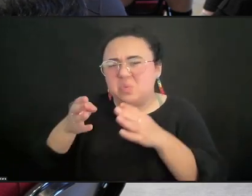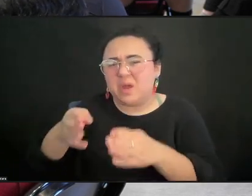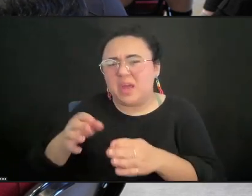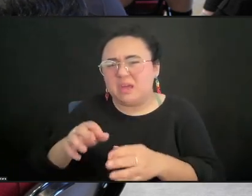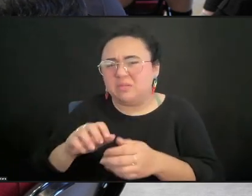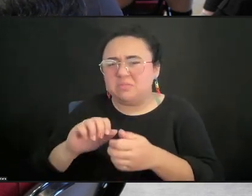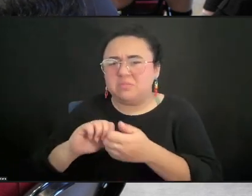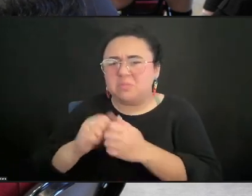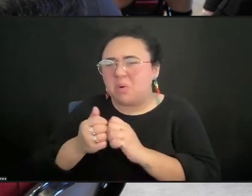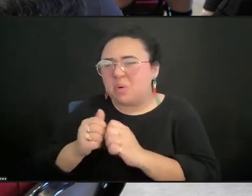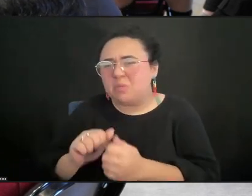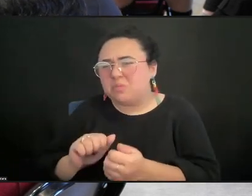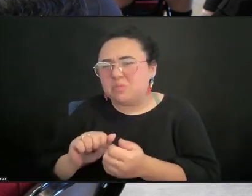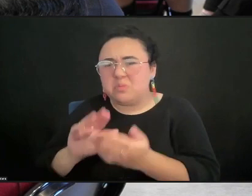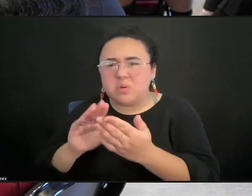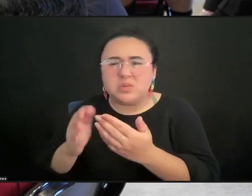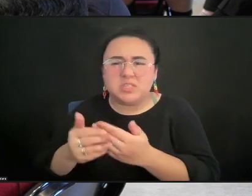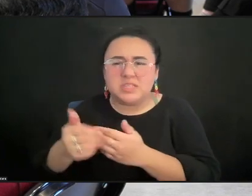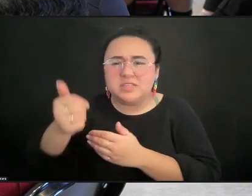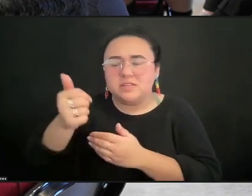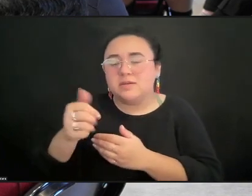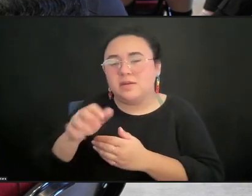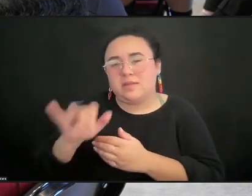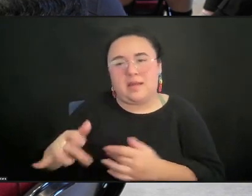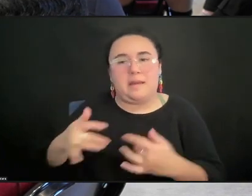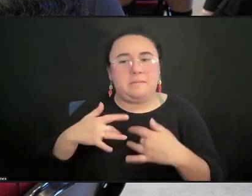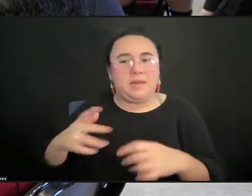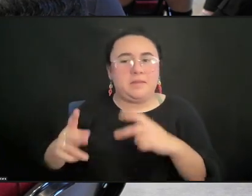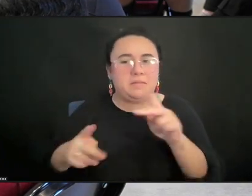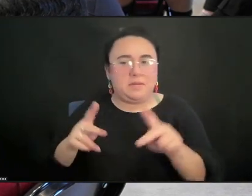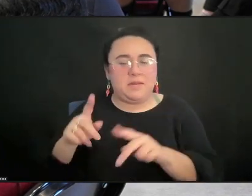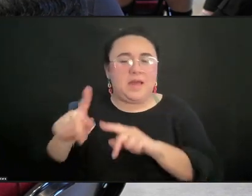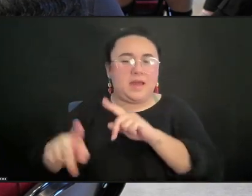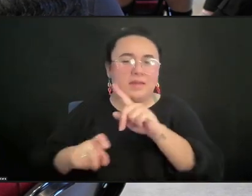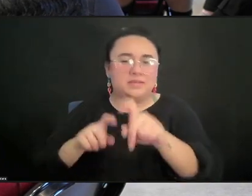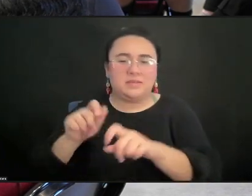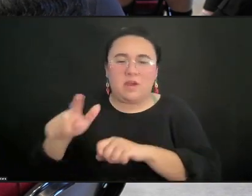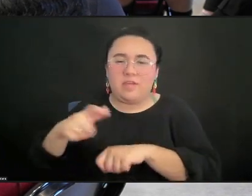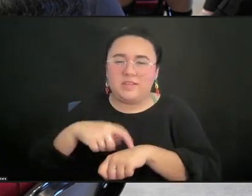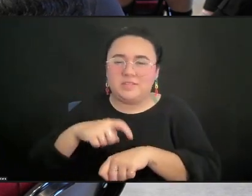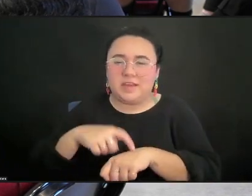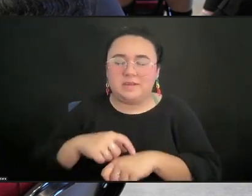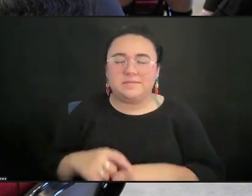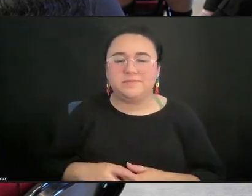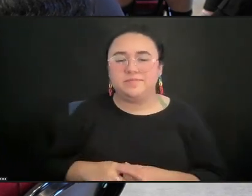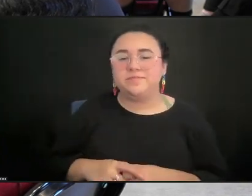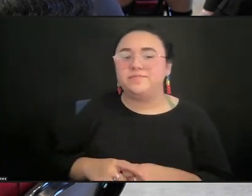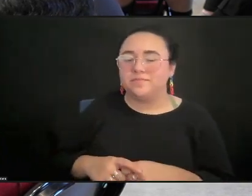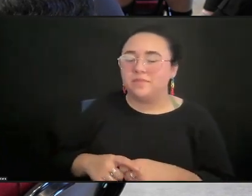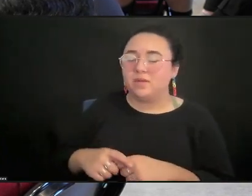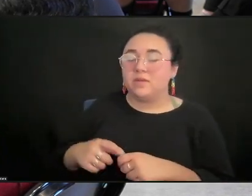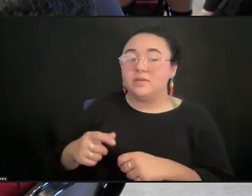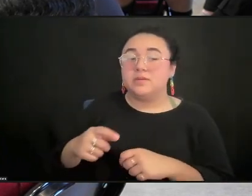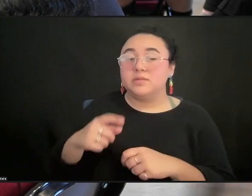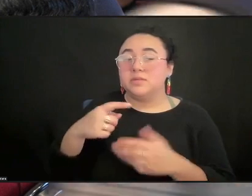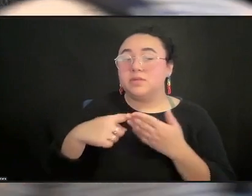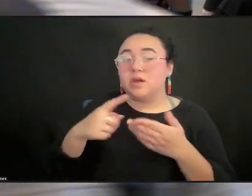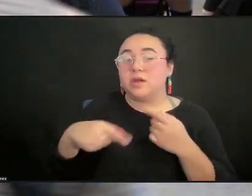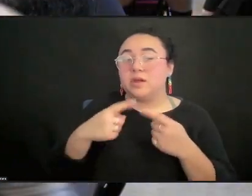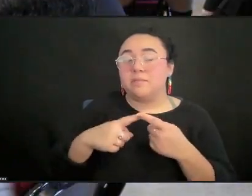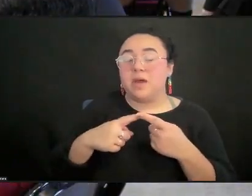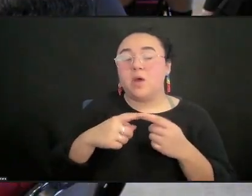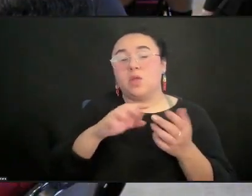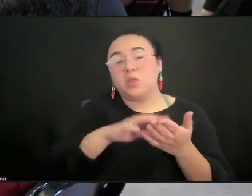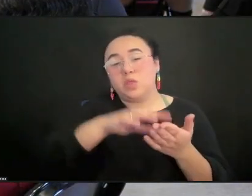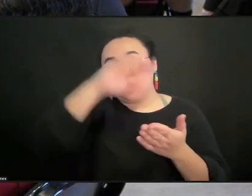Yeah, no, I think in talking about learning and lessons learned during the pandemic,